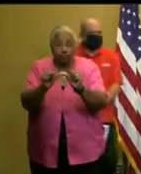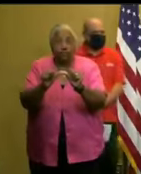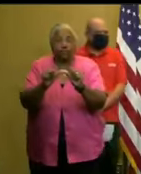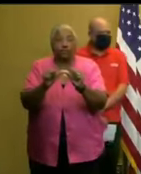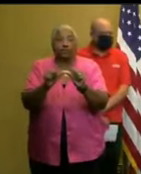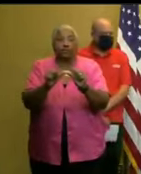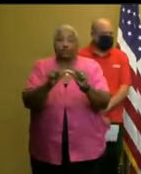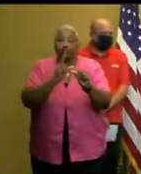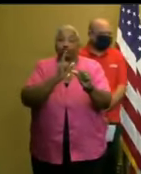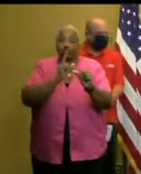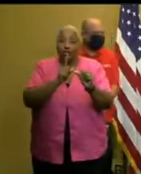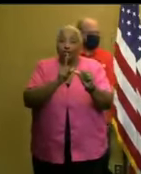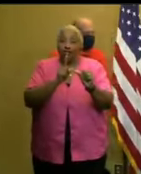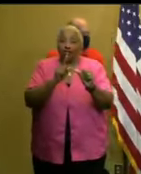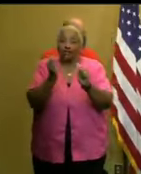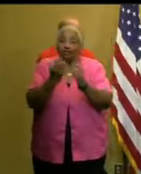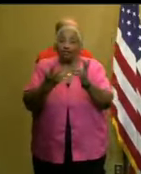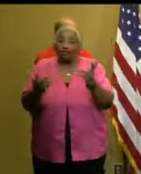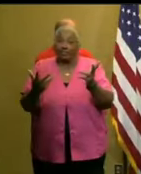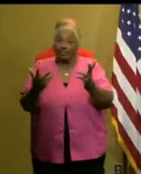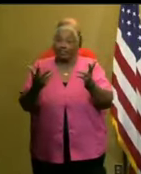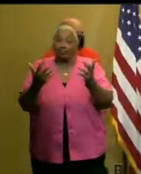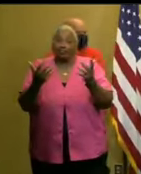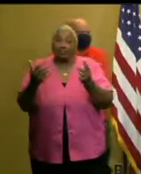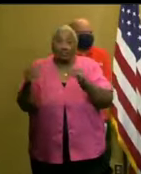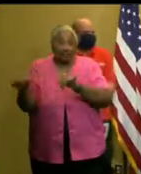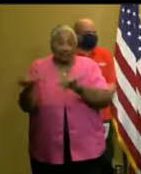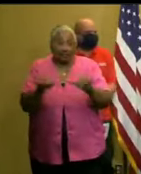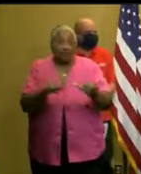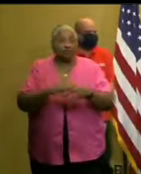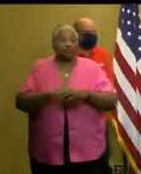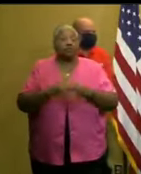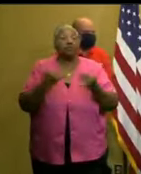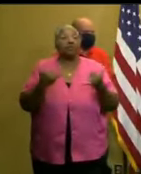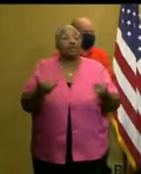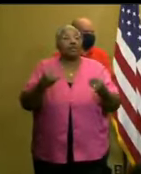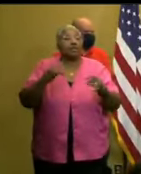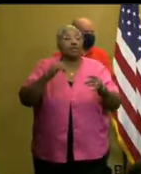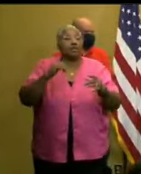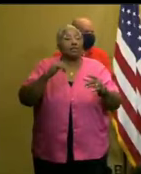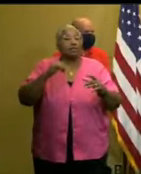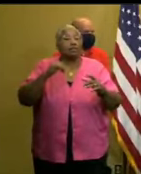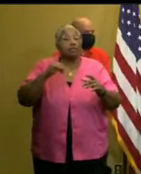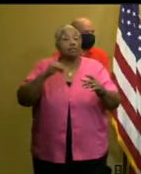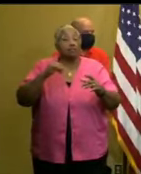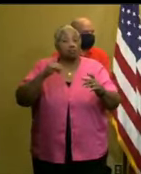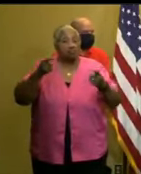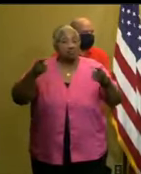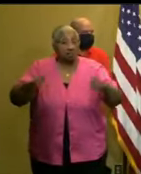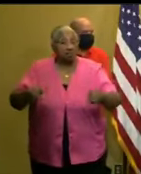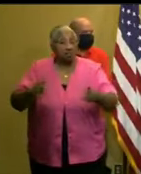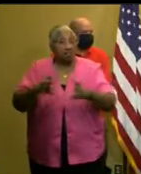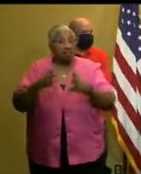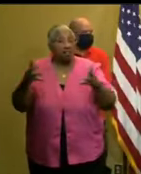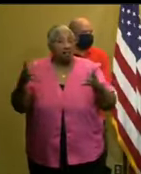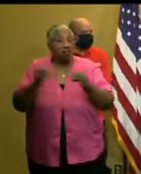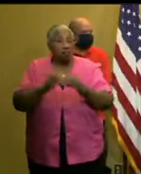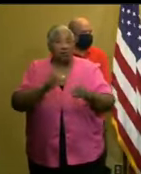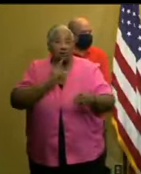barely moved. So therefore, the situation is much more serious than it was six hours ago,